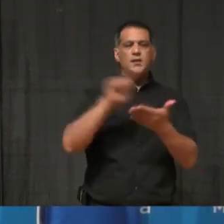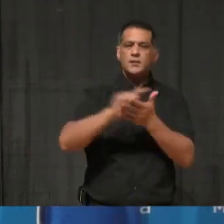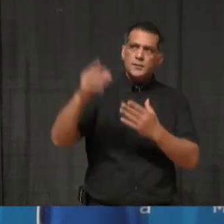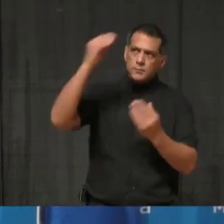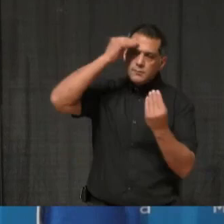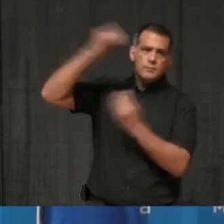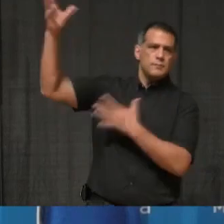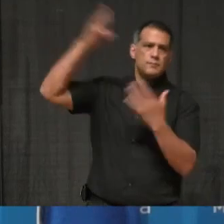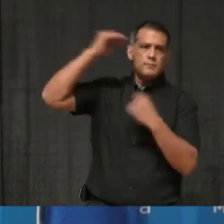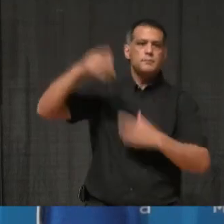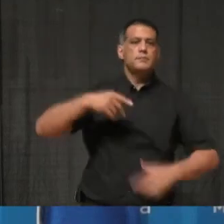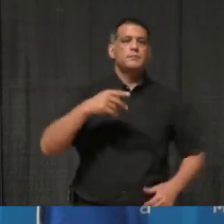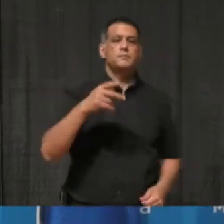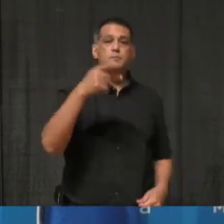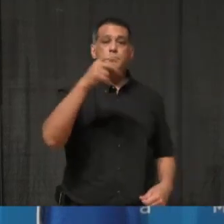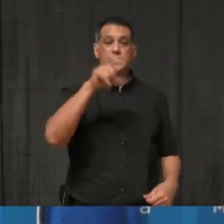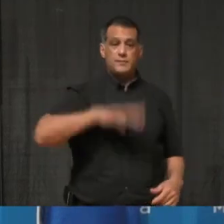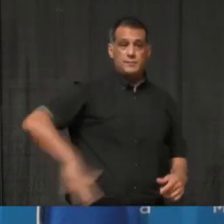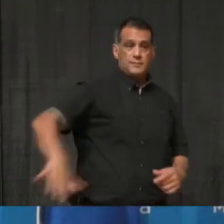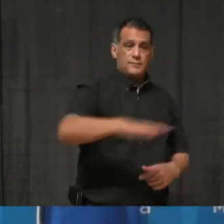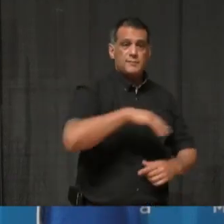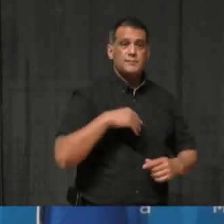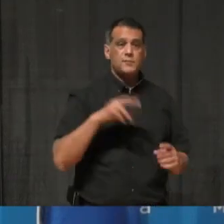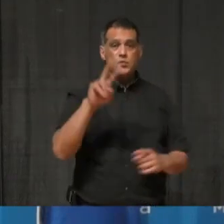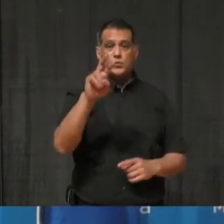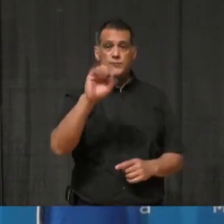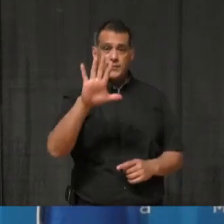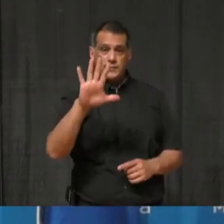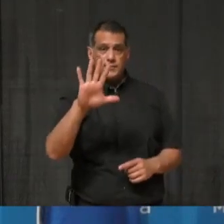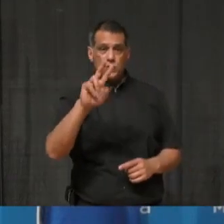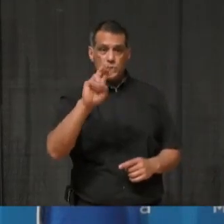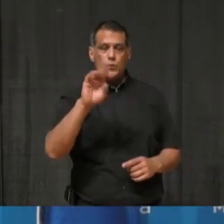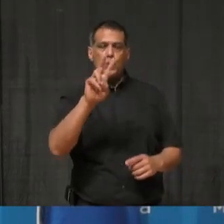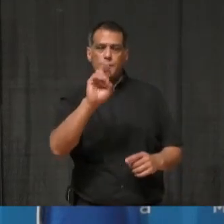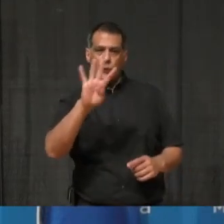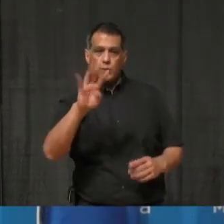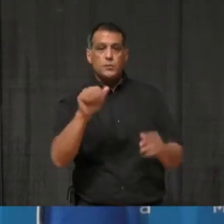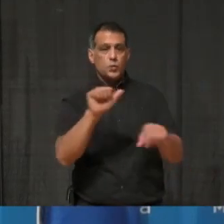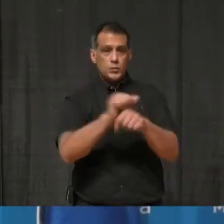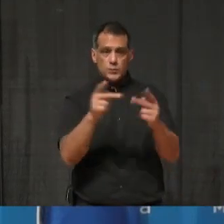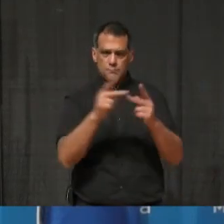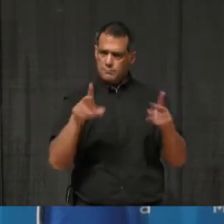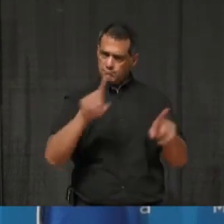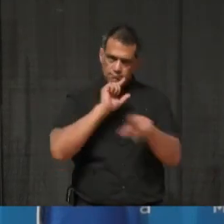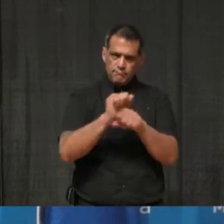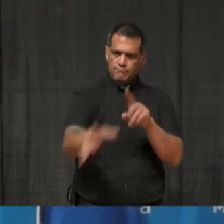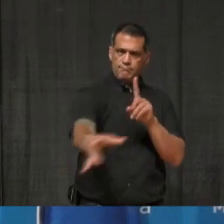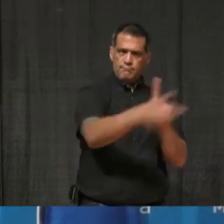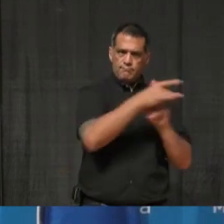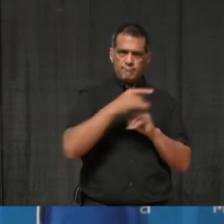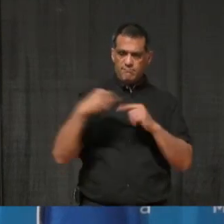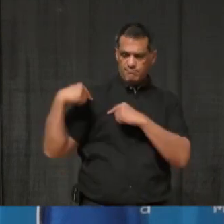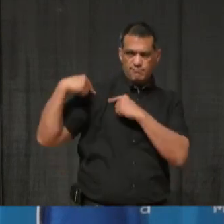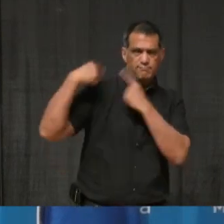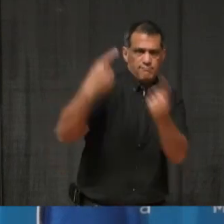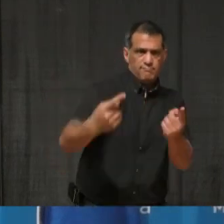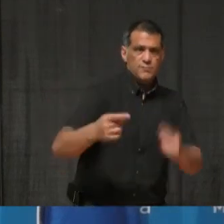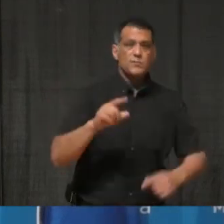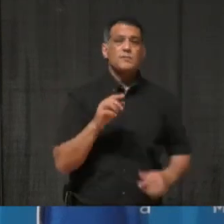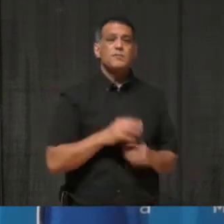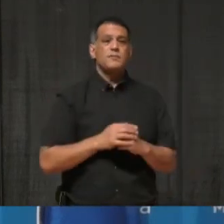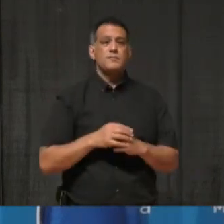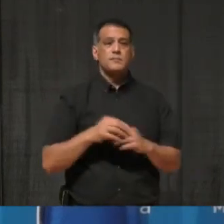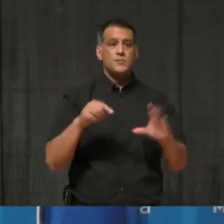Peel, we've had 204 workplace outbreaks since the onset of the pandemic, with 122 of those